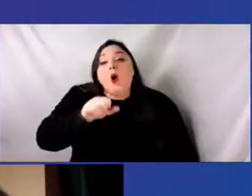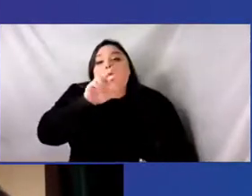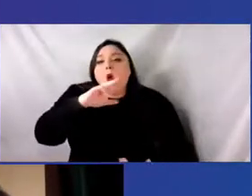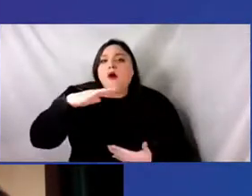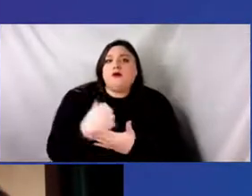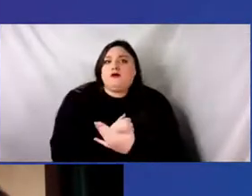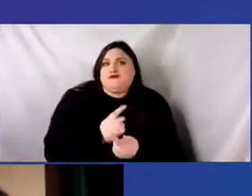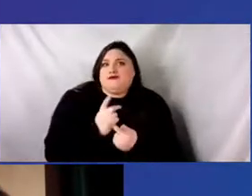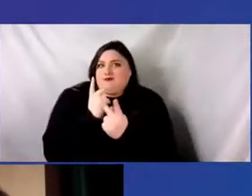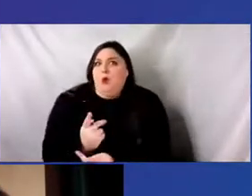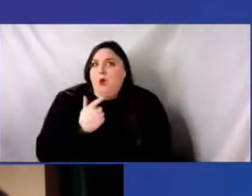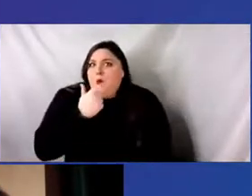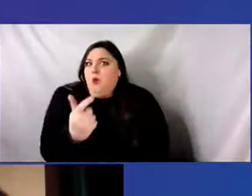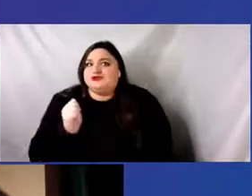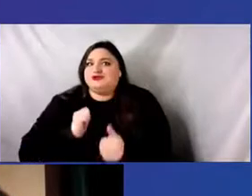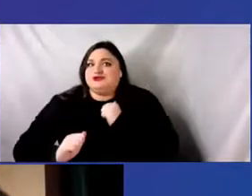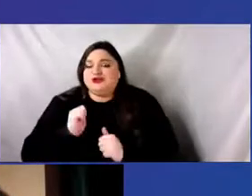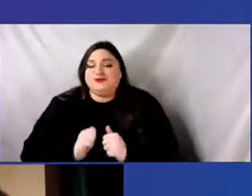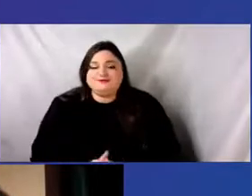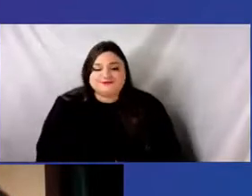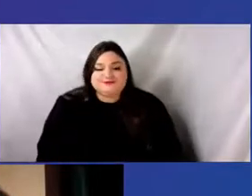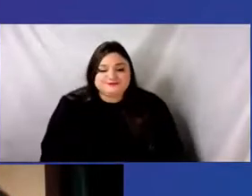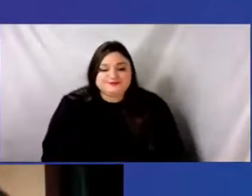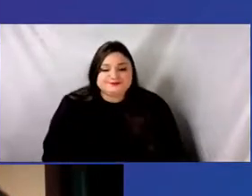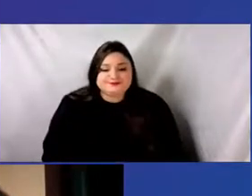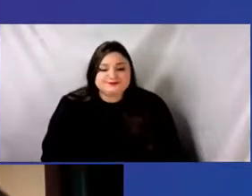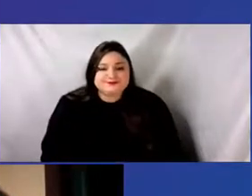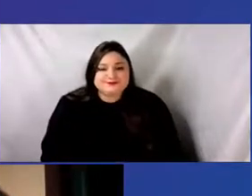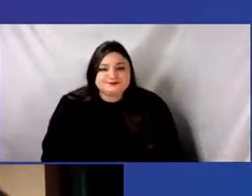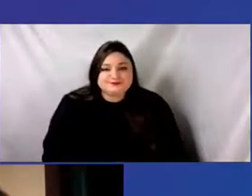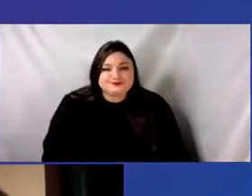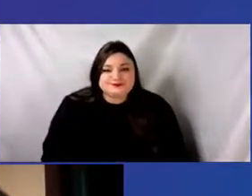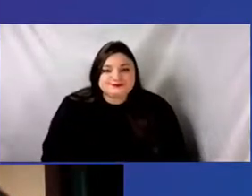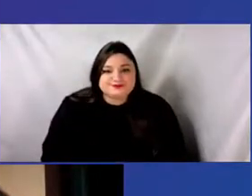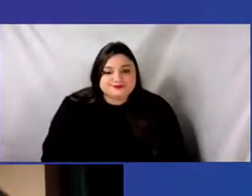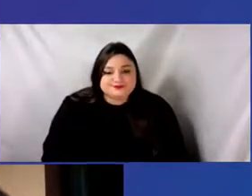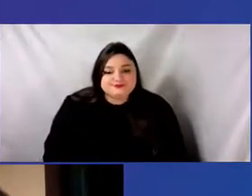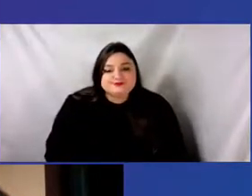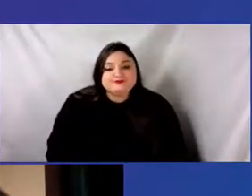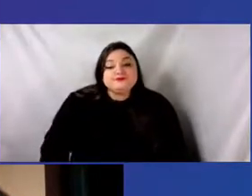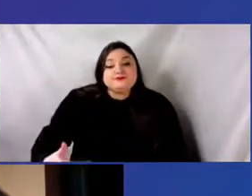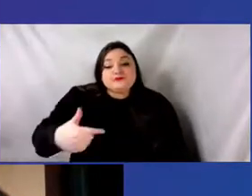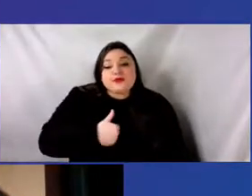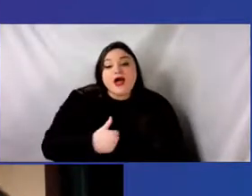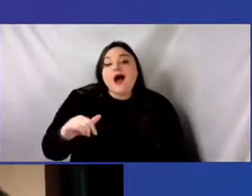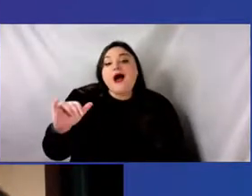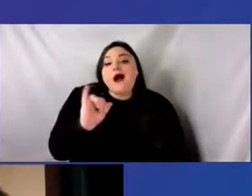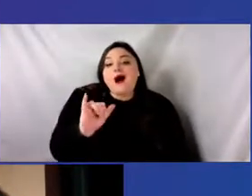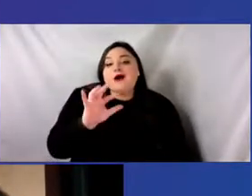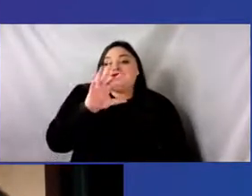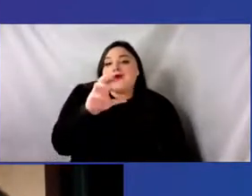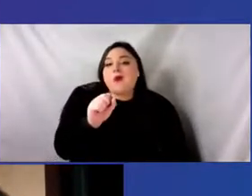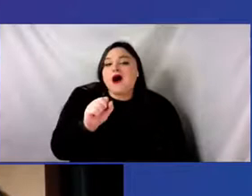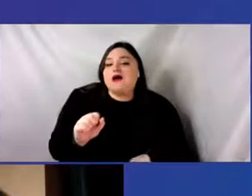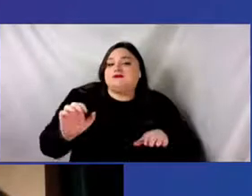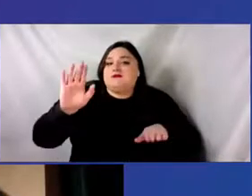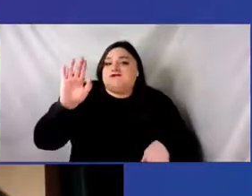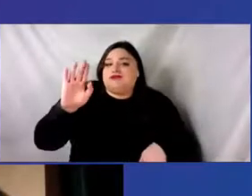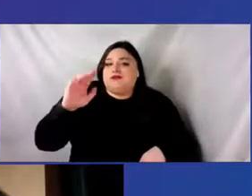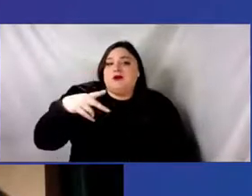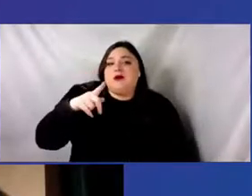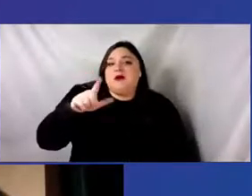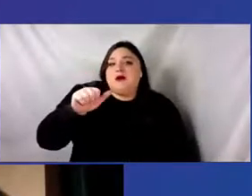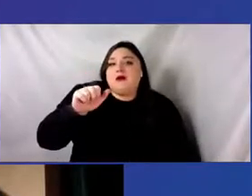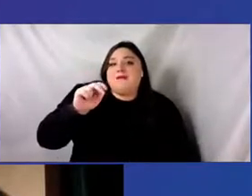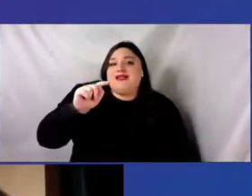I was a named plaintiff of, with three other artists in, because our